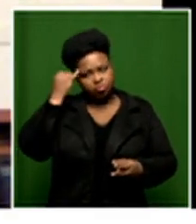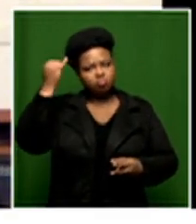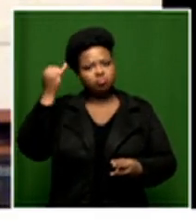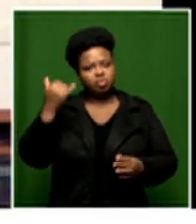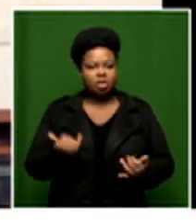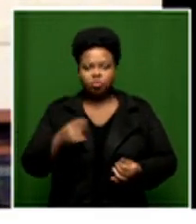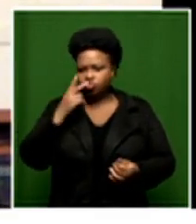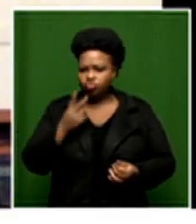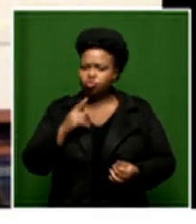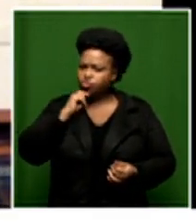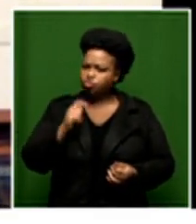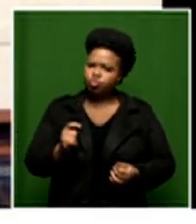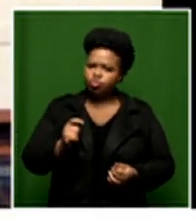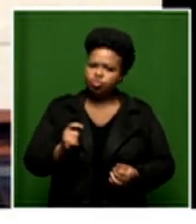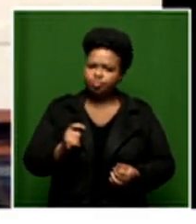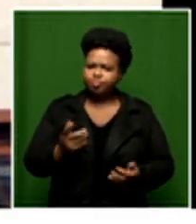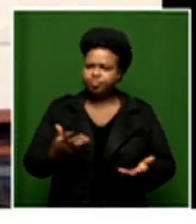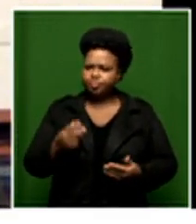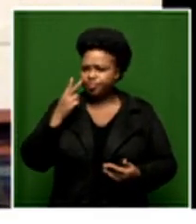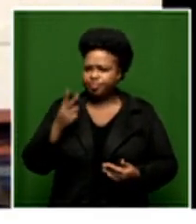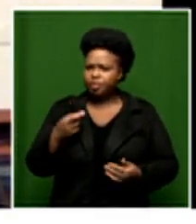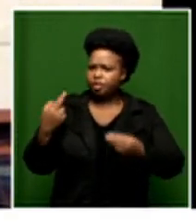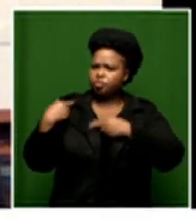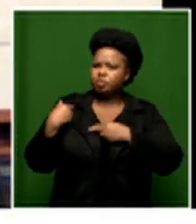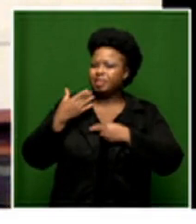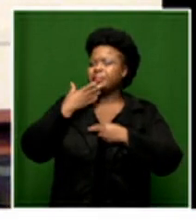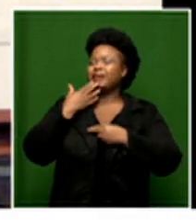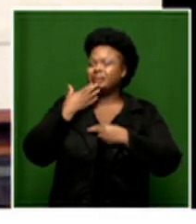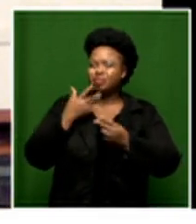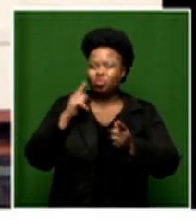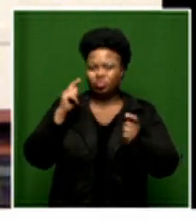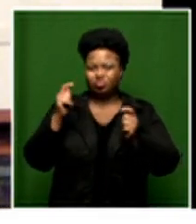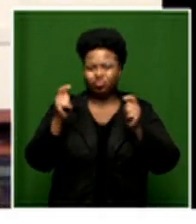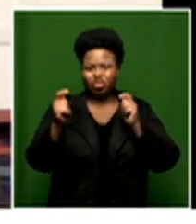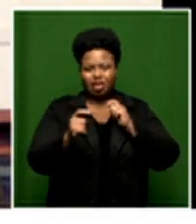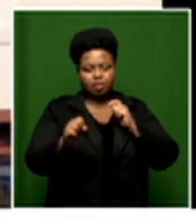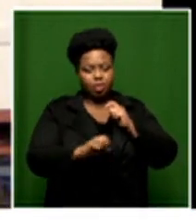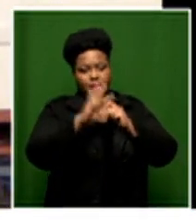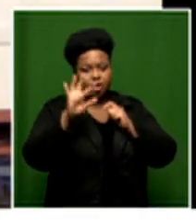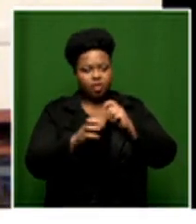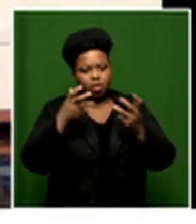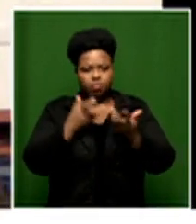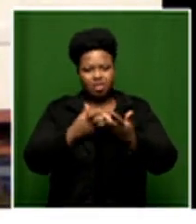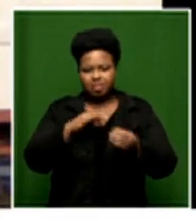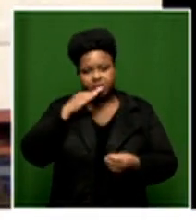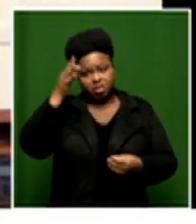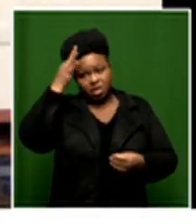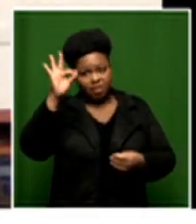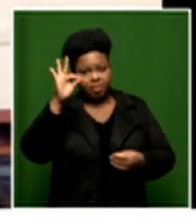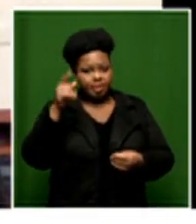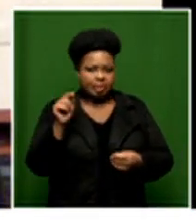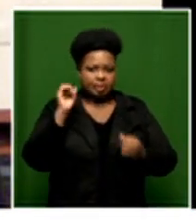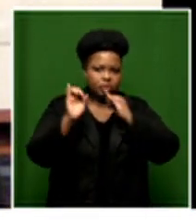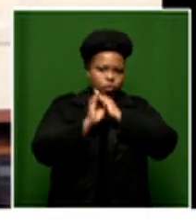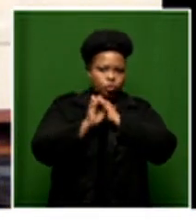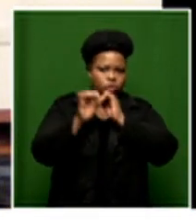is this idea of whose responsibility is it to reshape south africa and i'm by no means excusing any government institution in